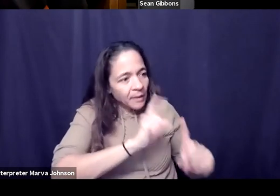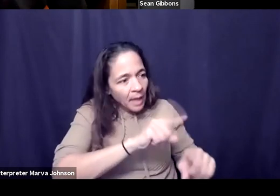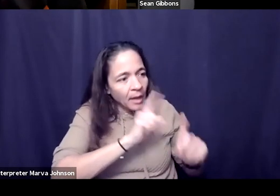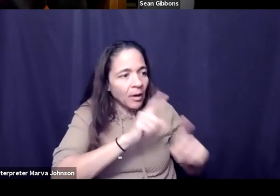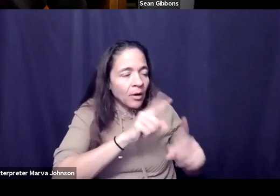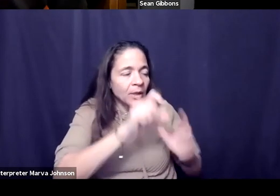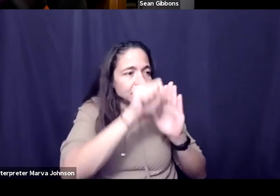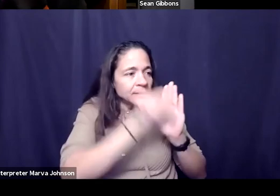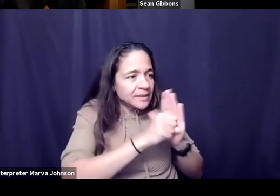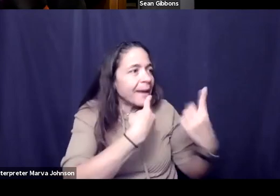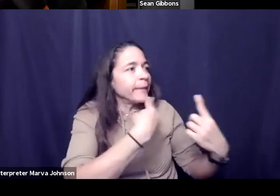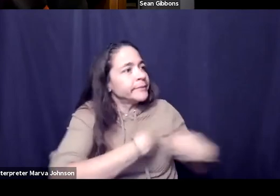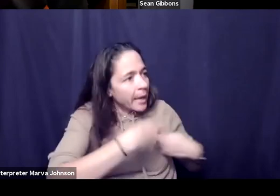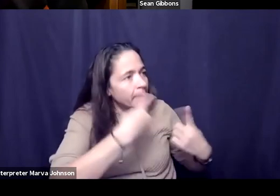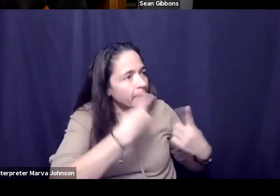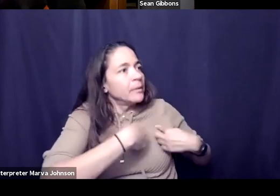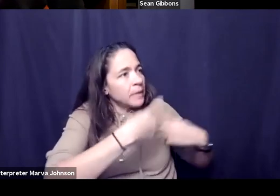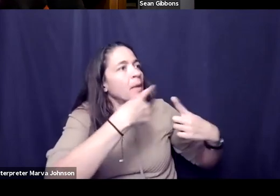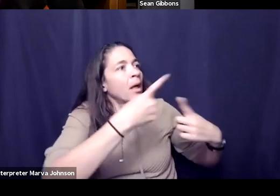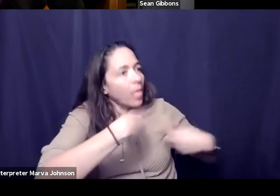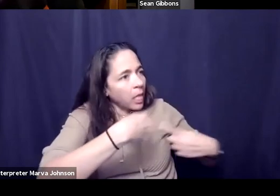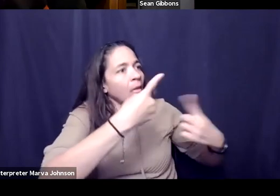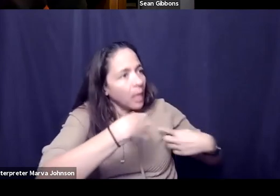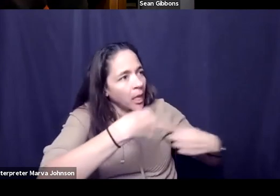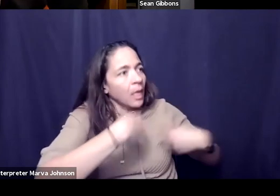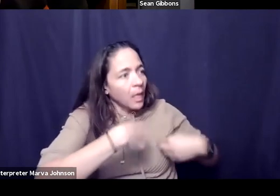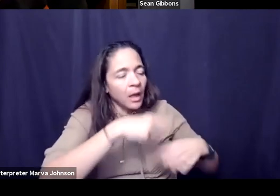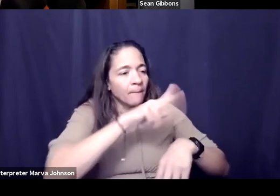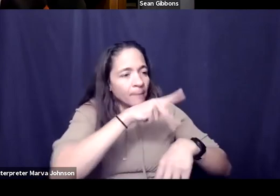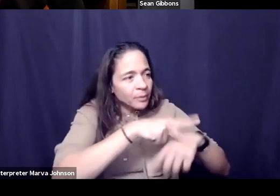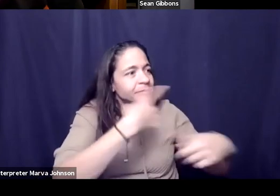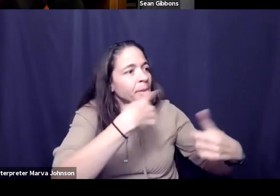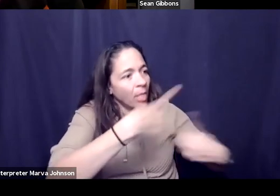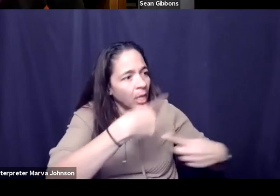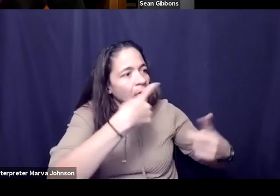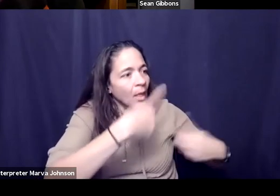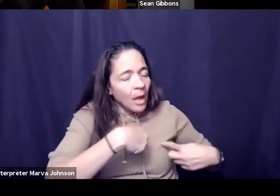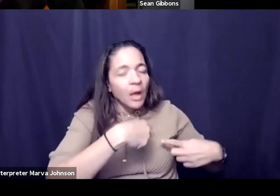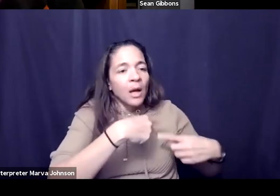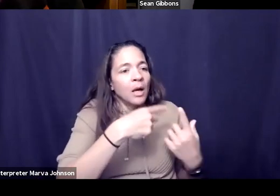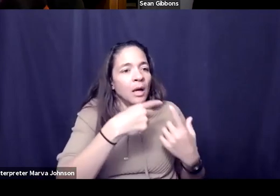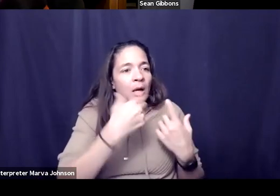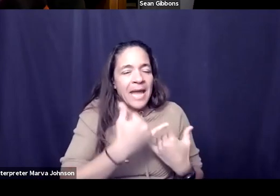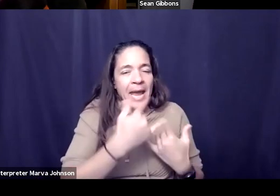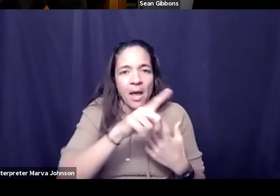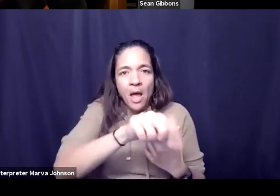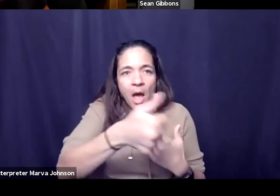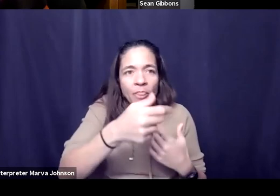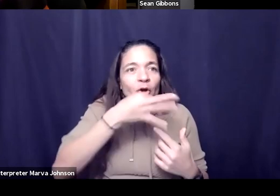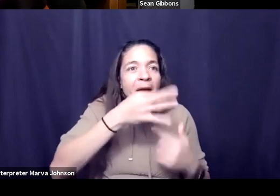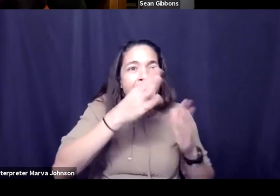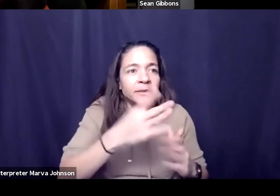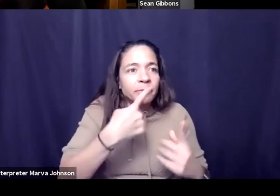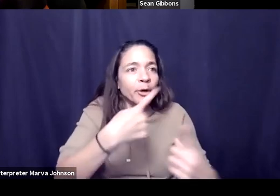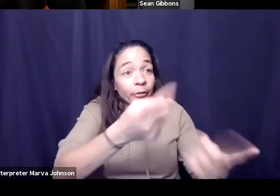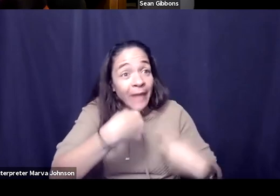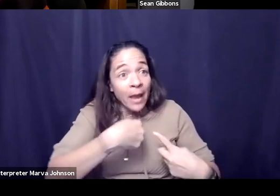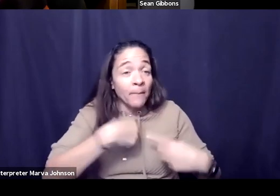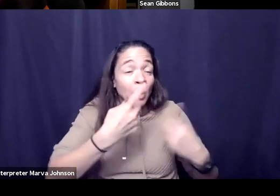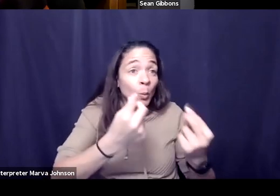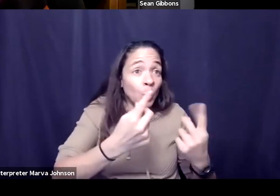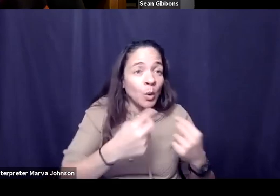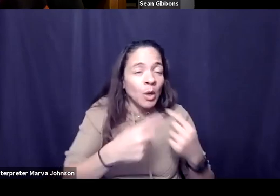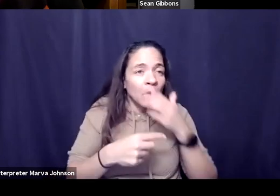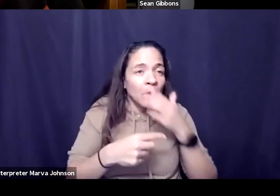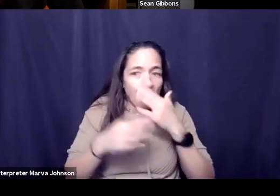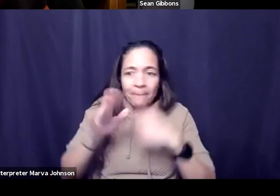the principals telling what to do administration telling them what to do and now like other non-educators telling them what to do so what does empowering skill development look